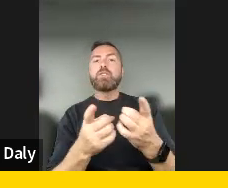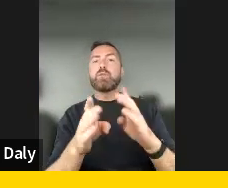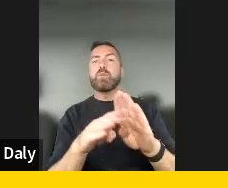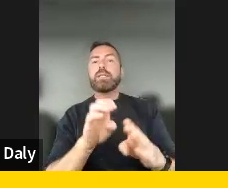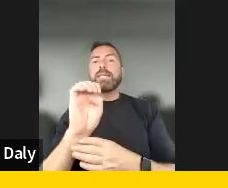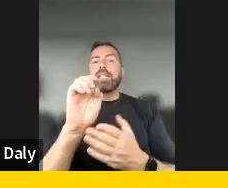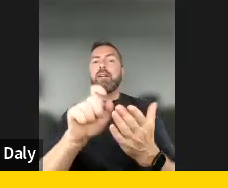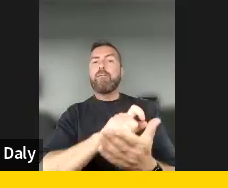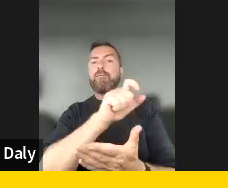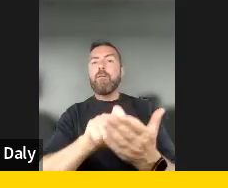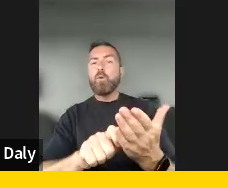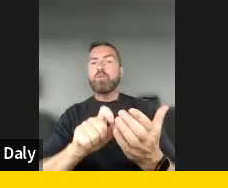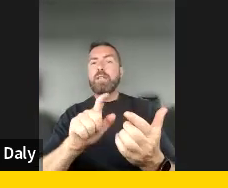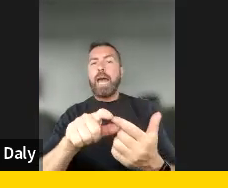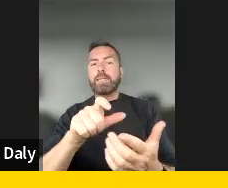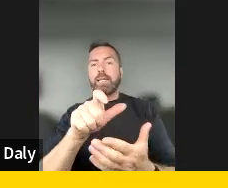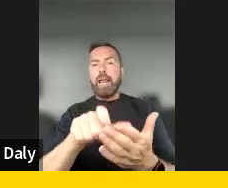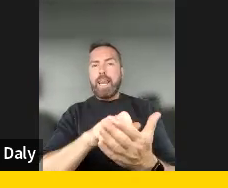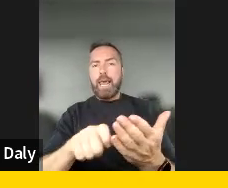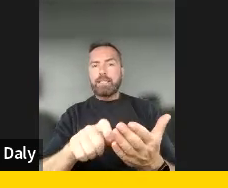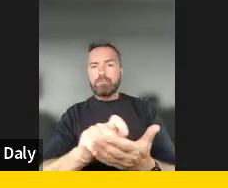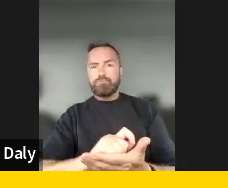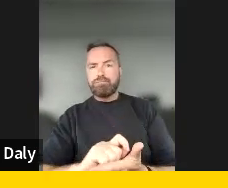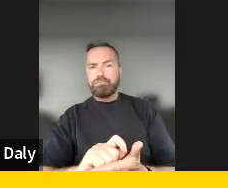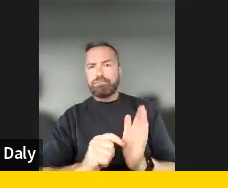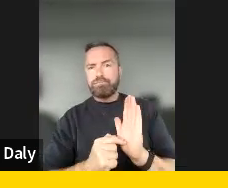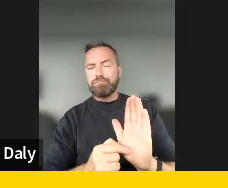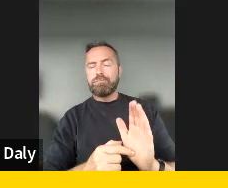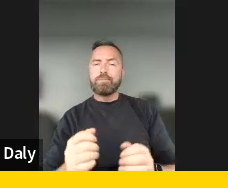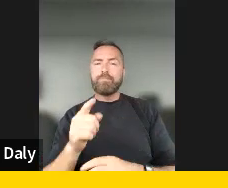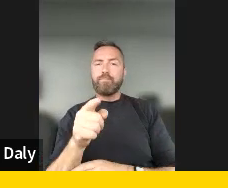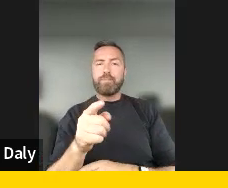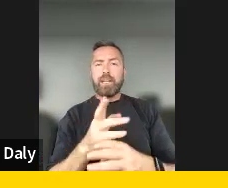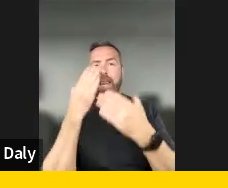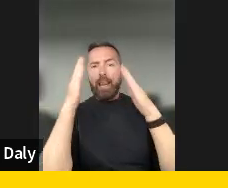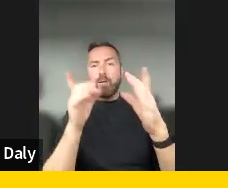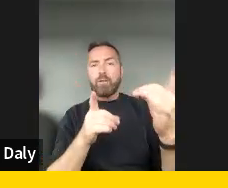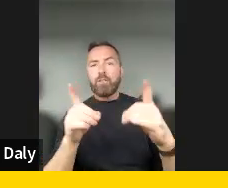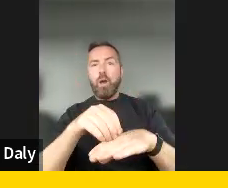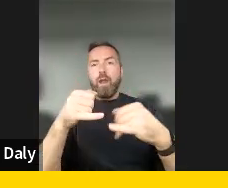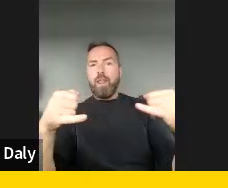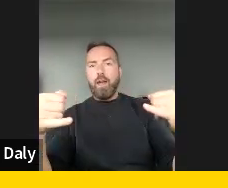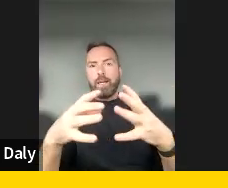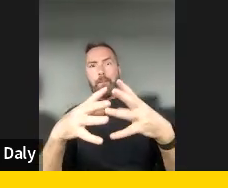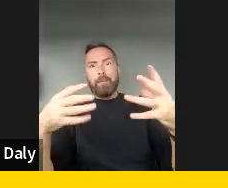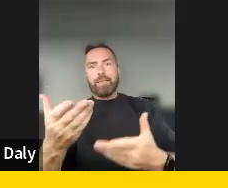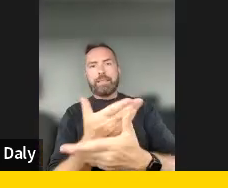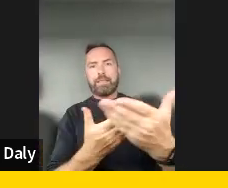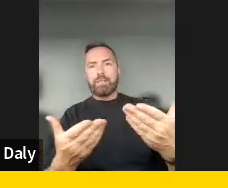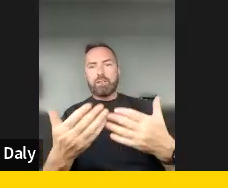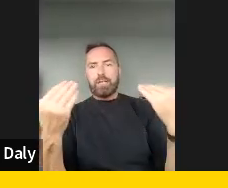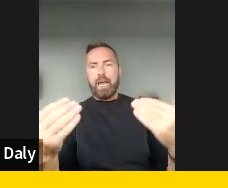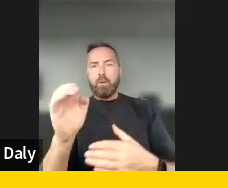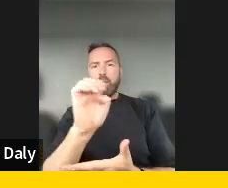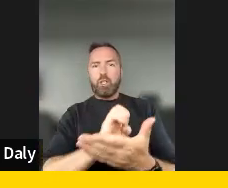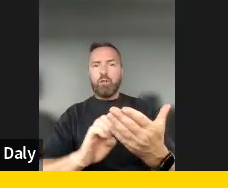voters to vote online, and this has been a big discussion also at the European Union level, where we